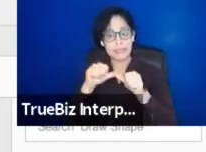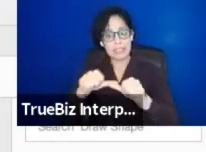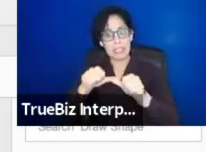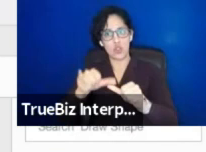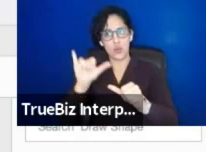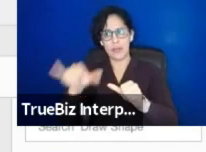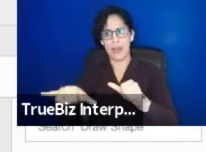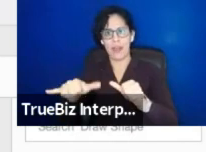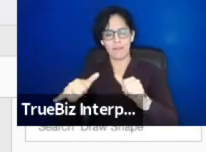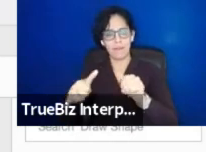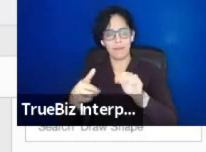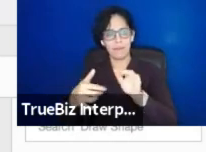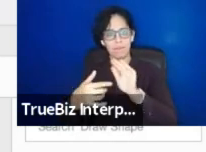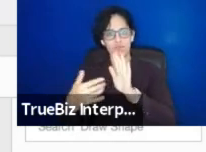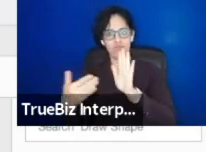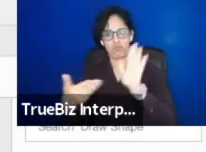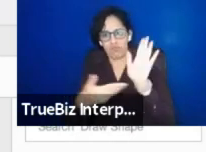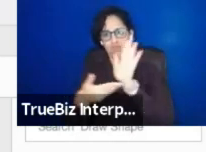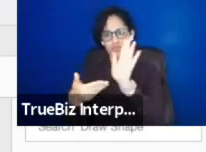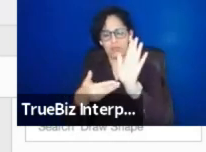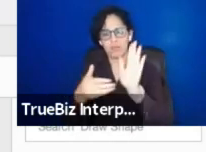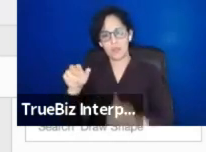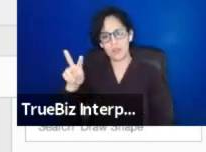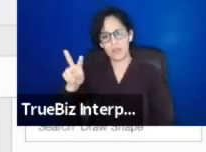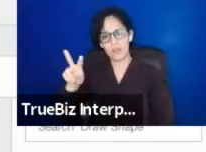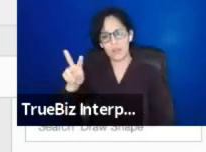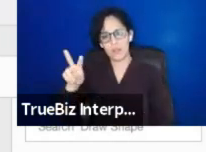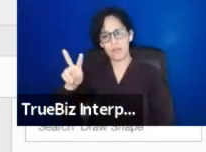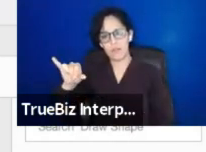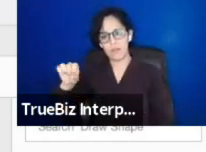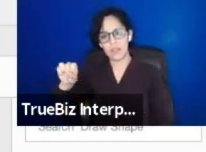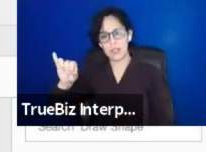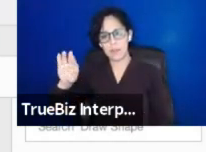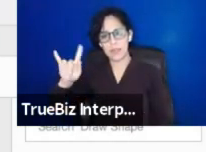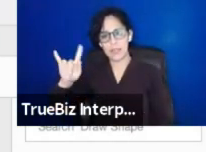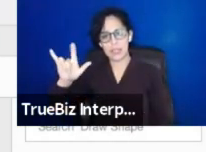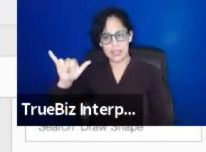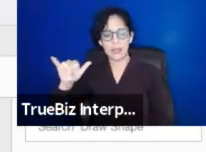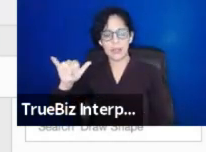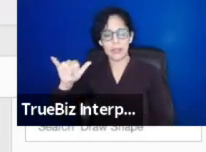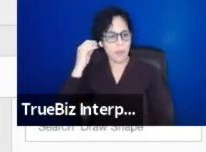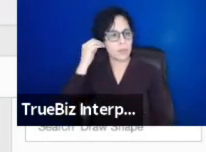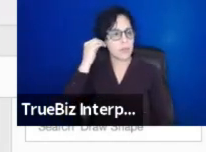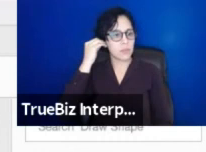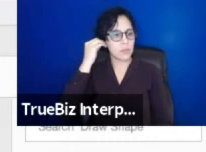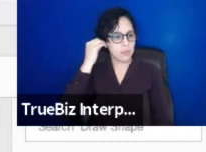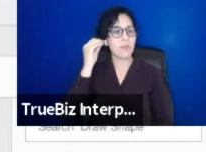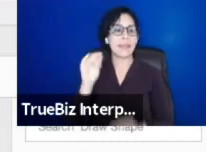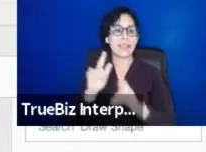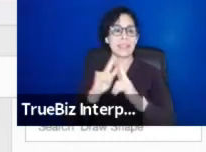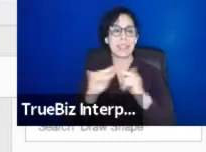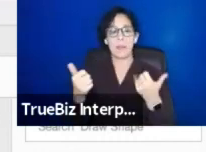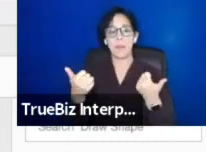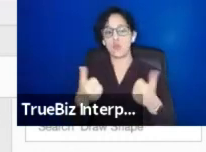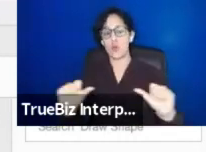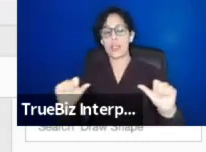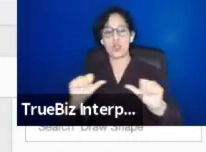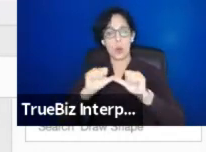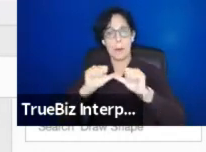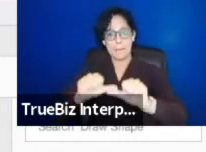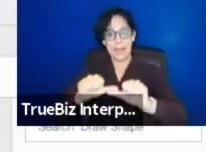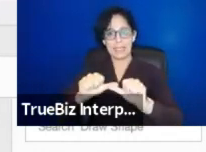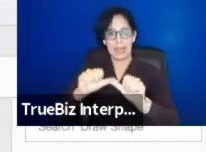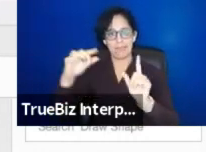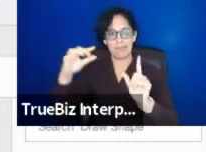balancing, um, incorporating this in our annual work with maintaining visibility from the program, so this can continue to be an